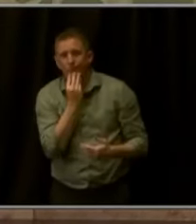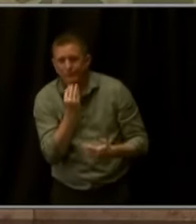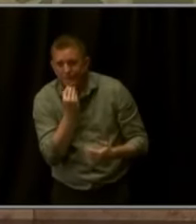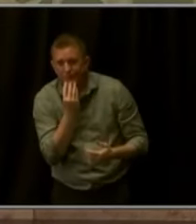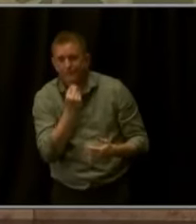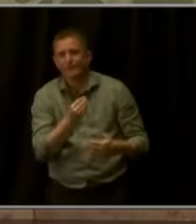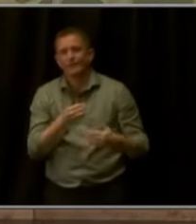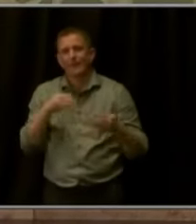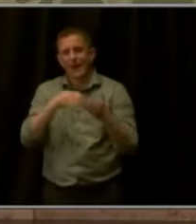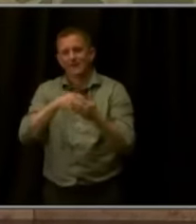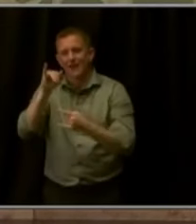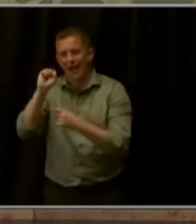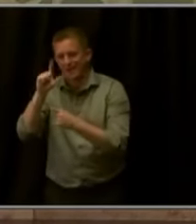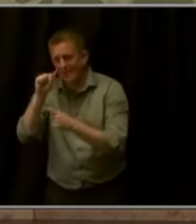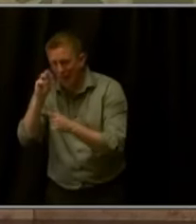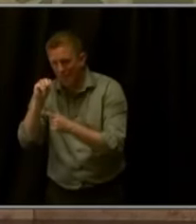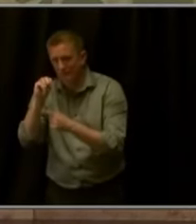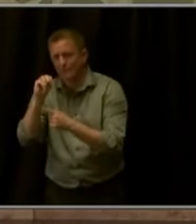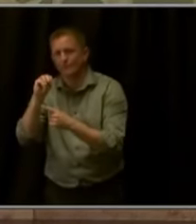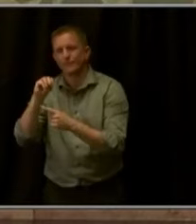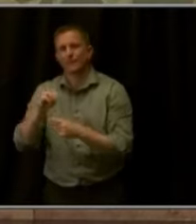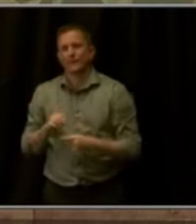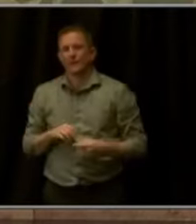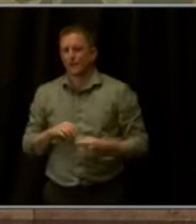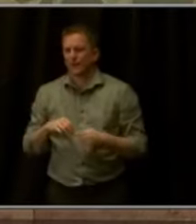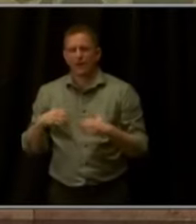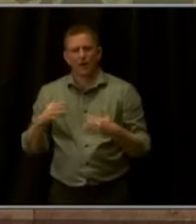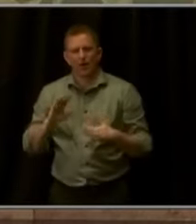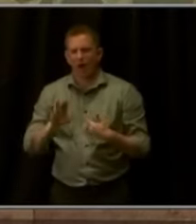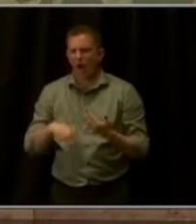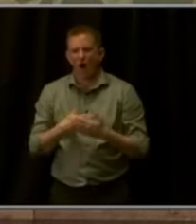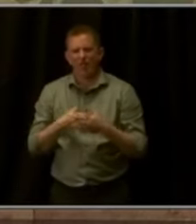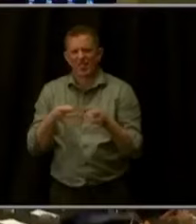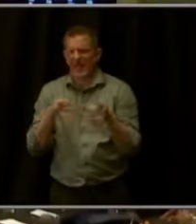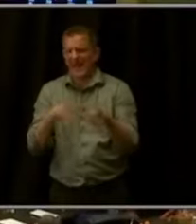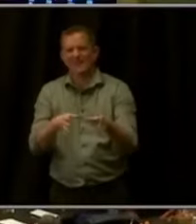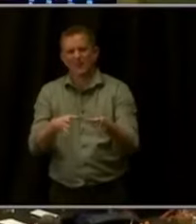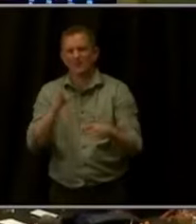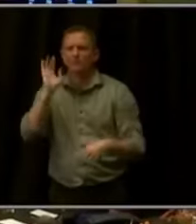hate in all of its forms is simply unacceptable in the state of Colorado.